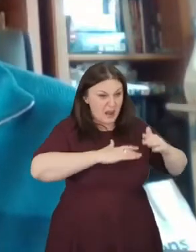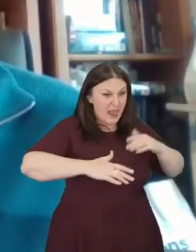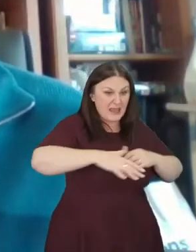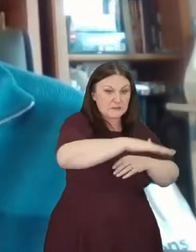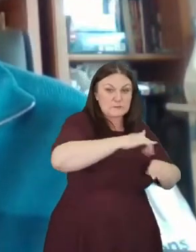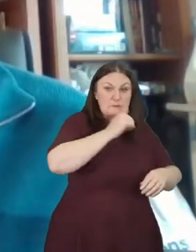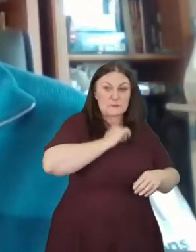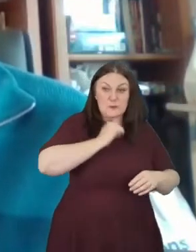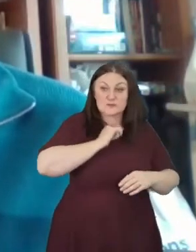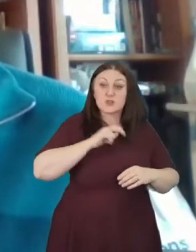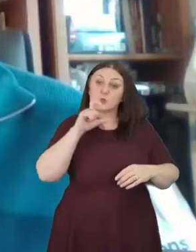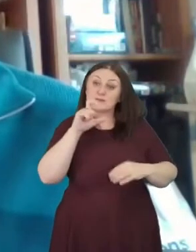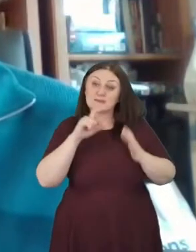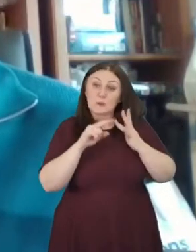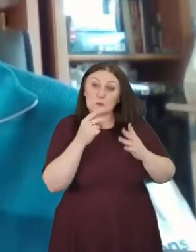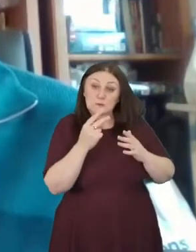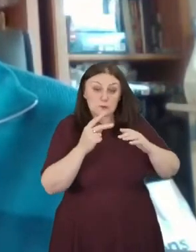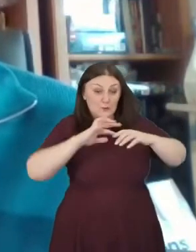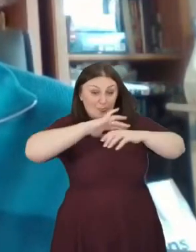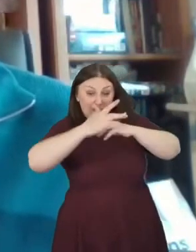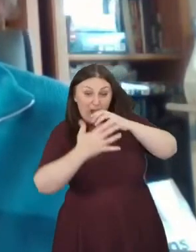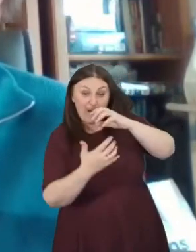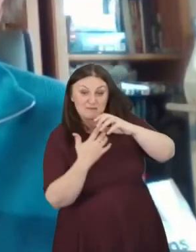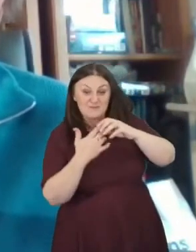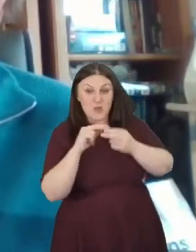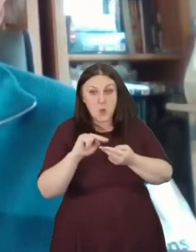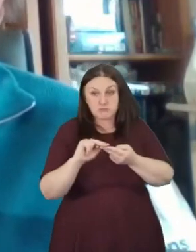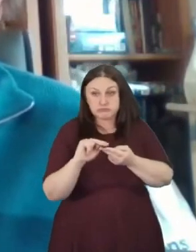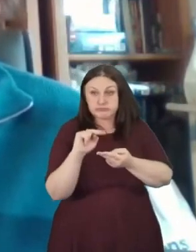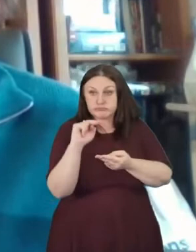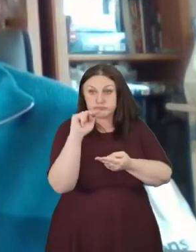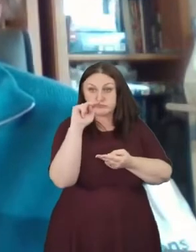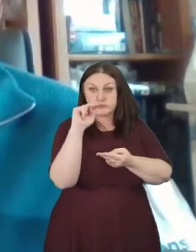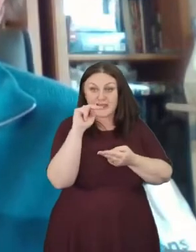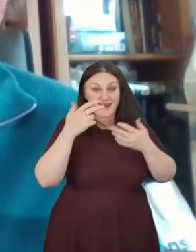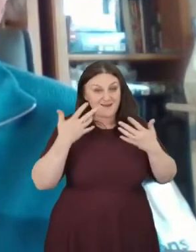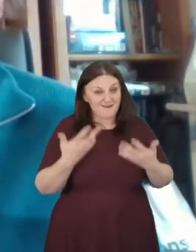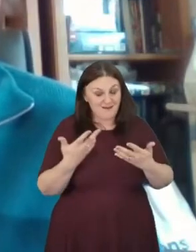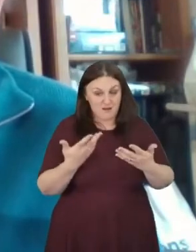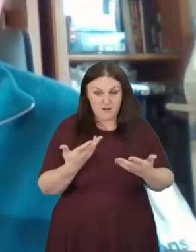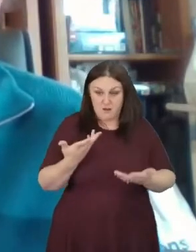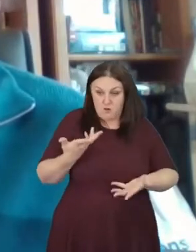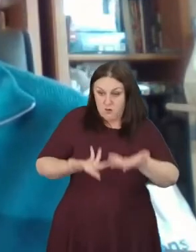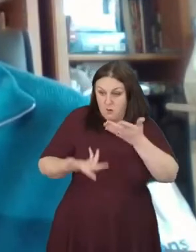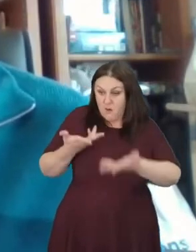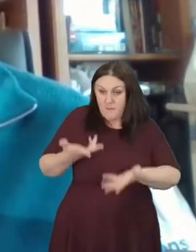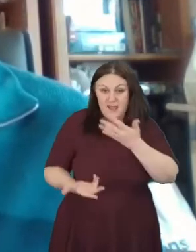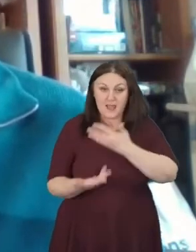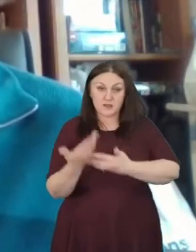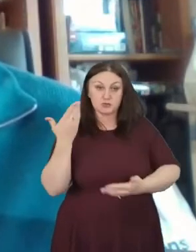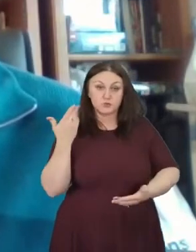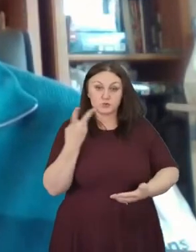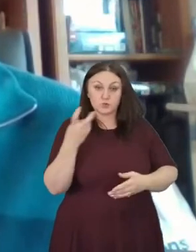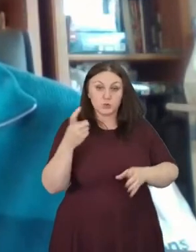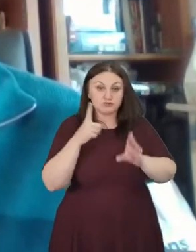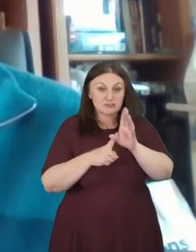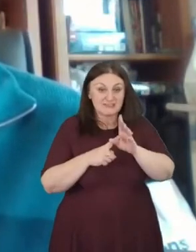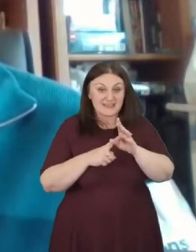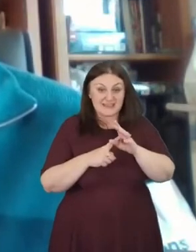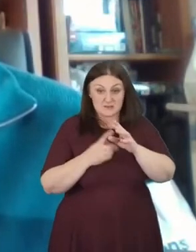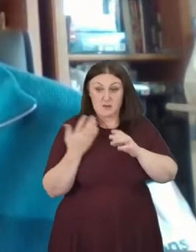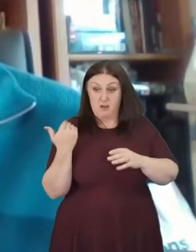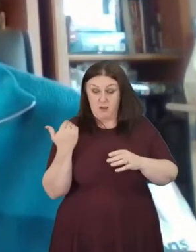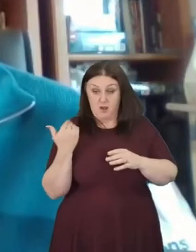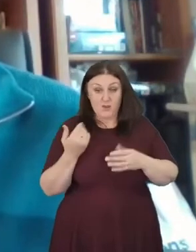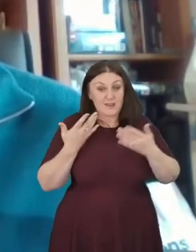atmosphere has been increasing. Already, it's 50% higher than it was 200 years ago, and that's